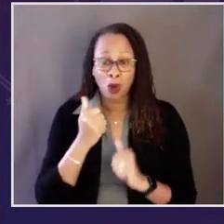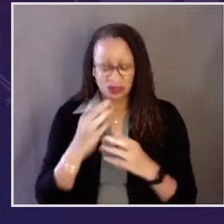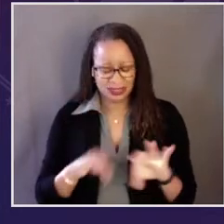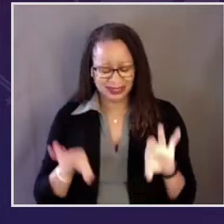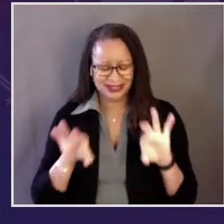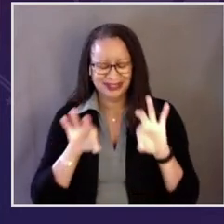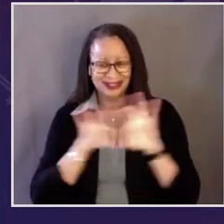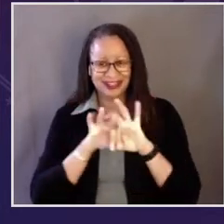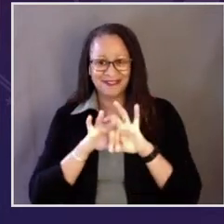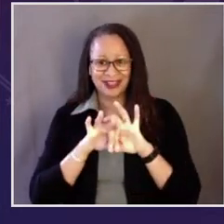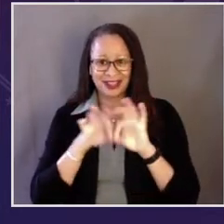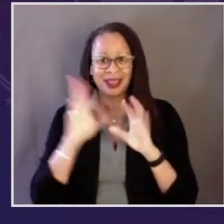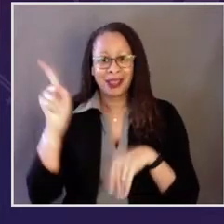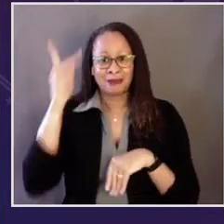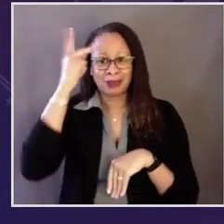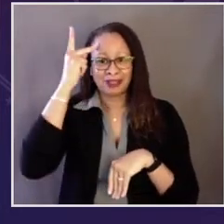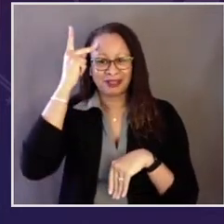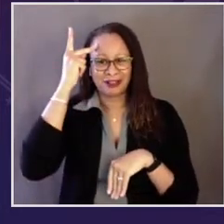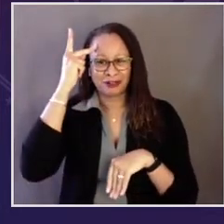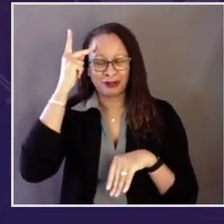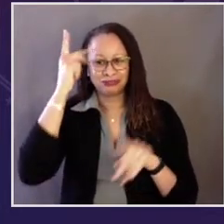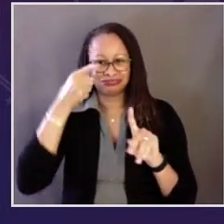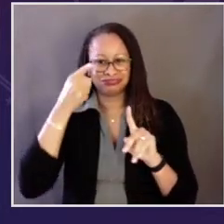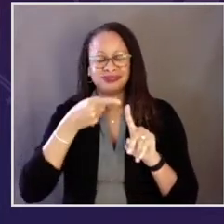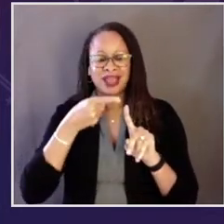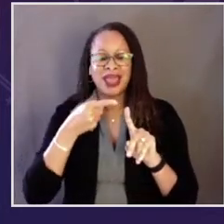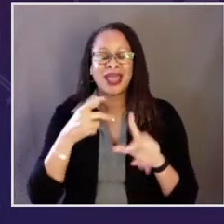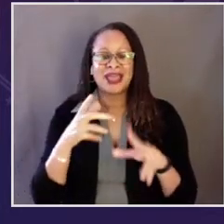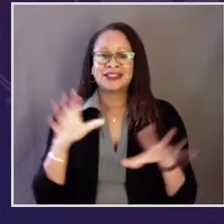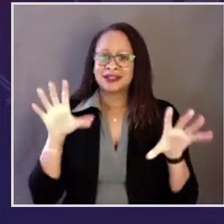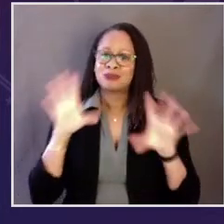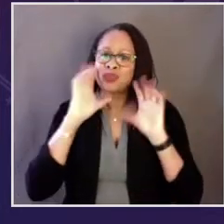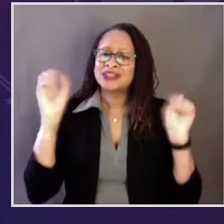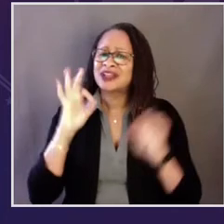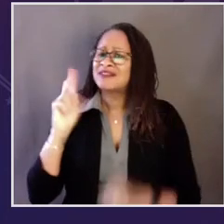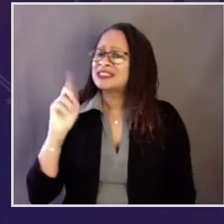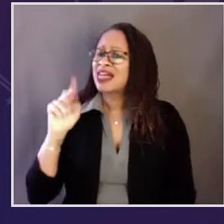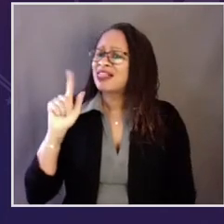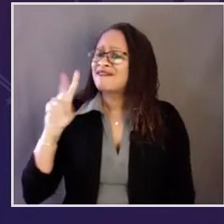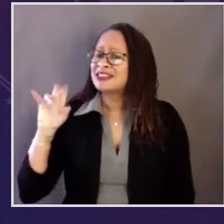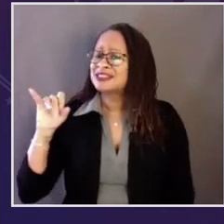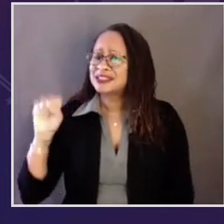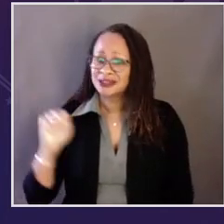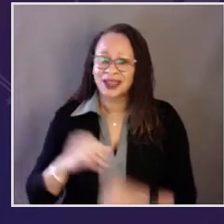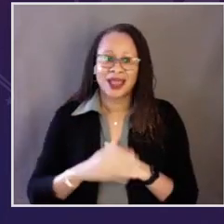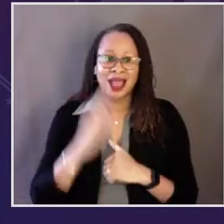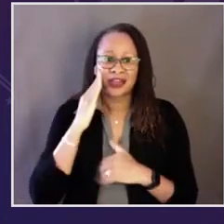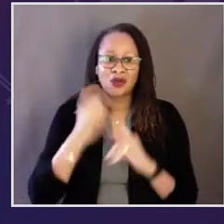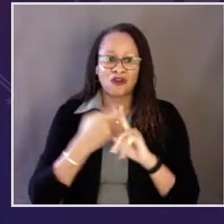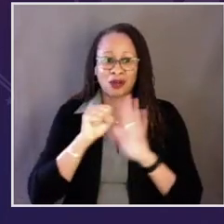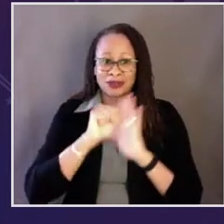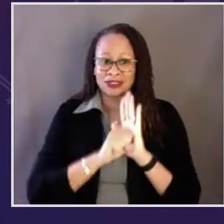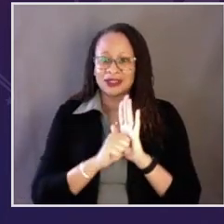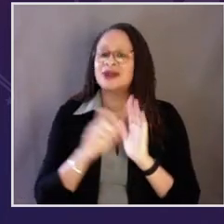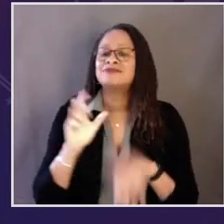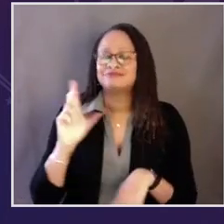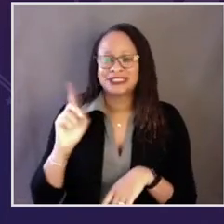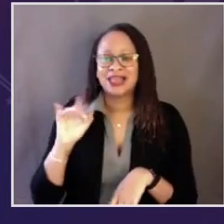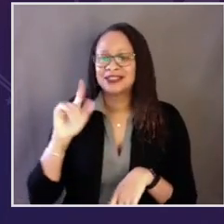know, though I think of her most significant political feat was being elected president of Deltas.